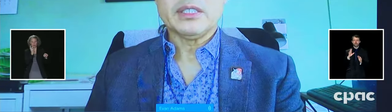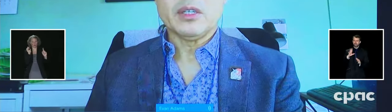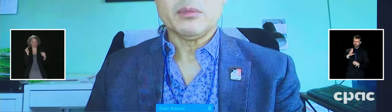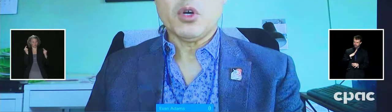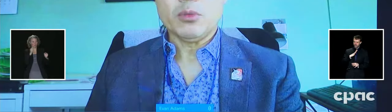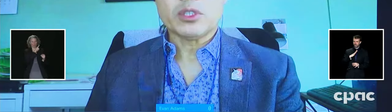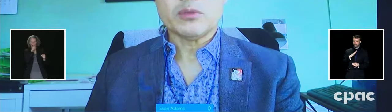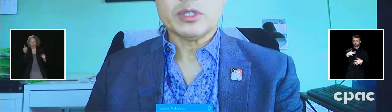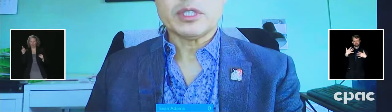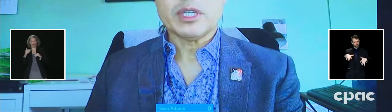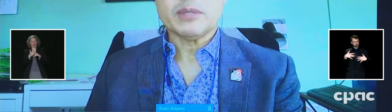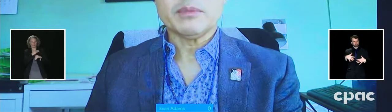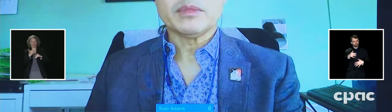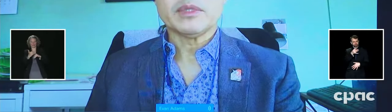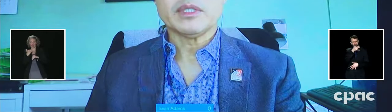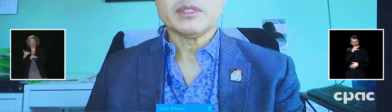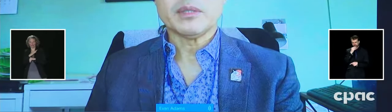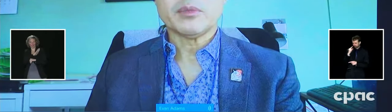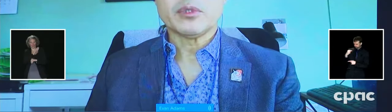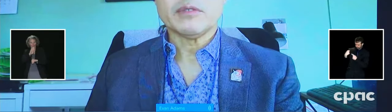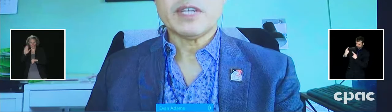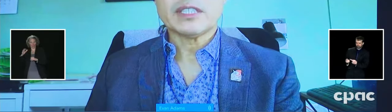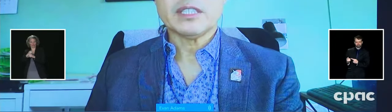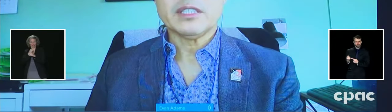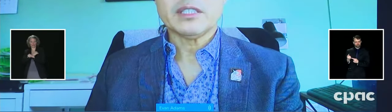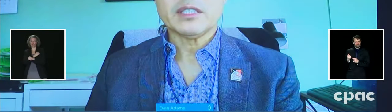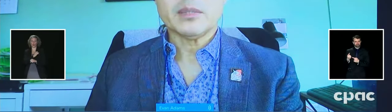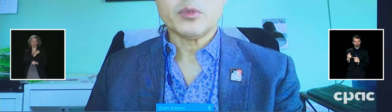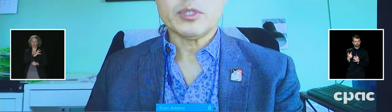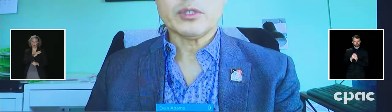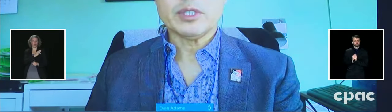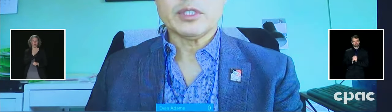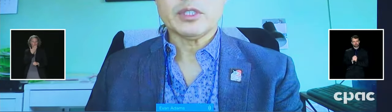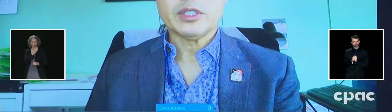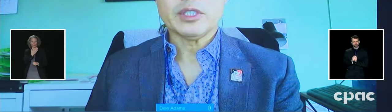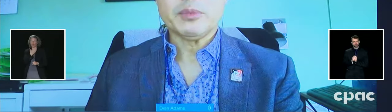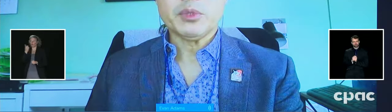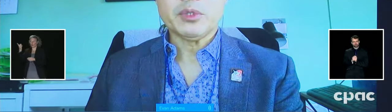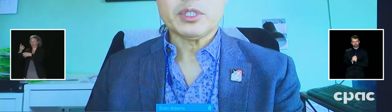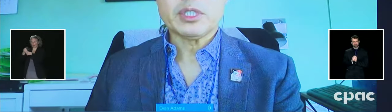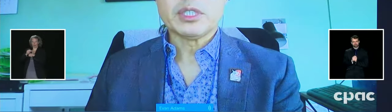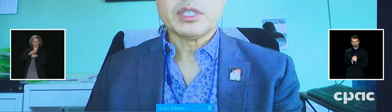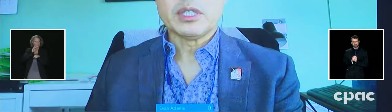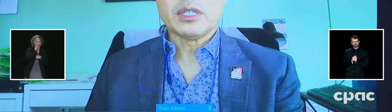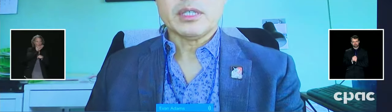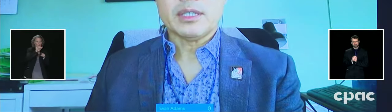almost in real time the number of vaccines going to Indigenous people